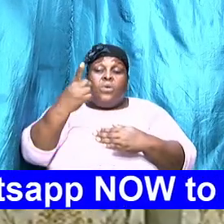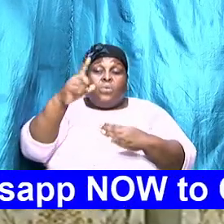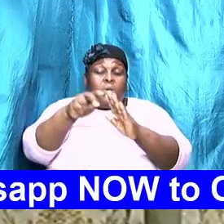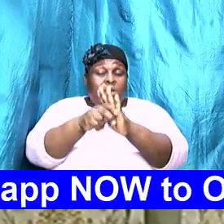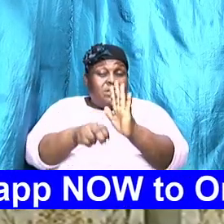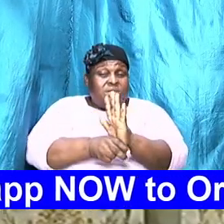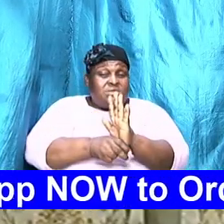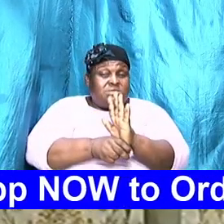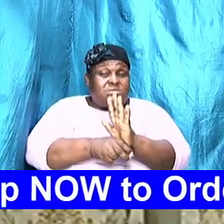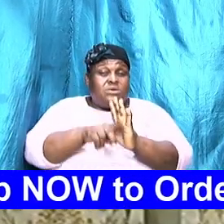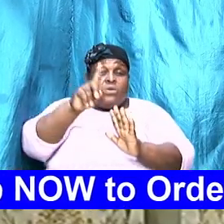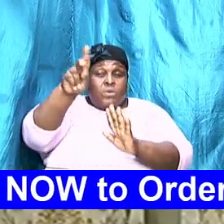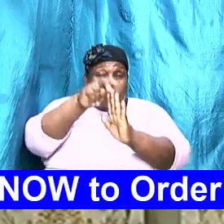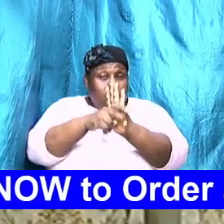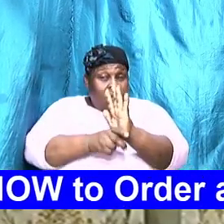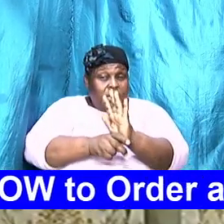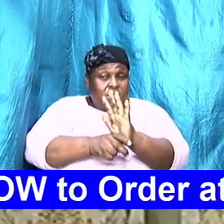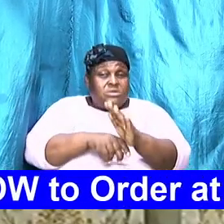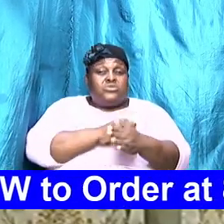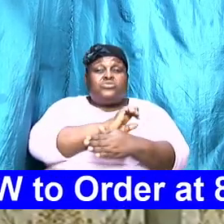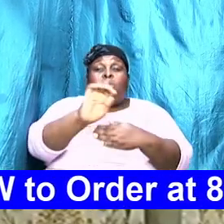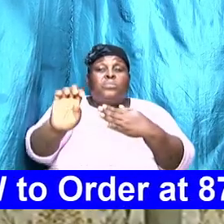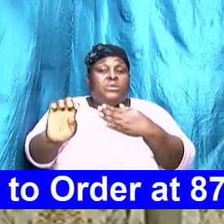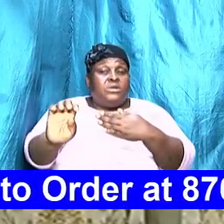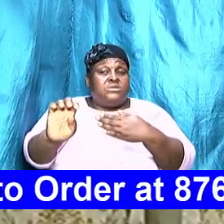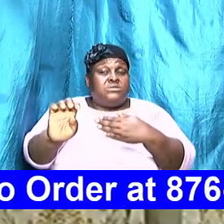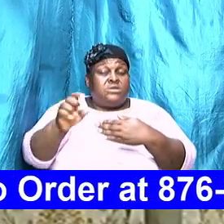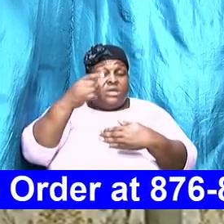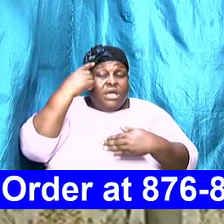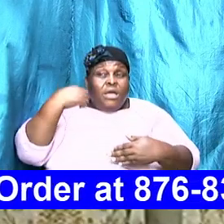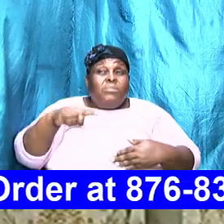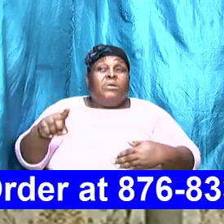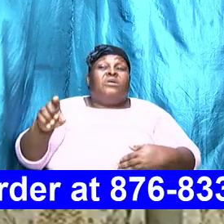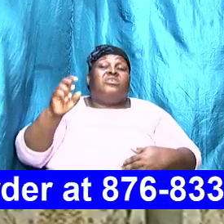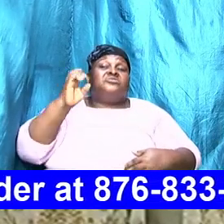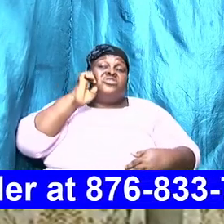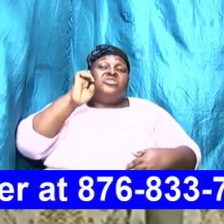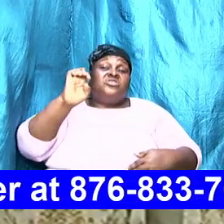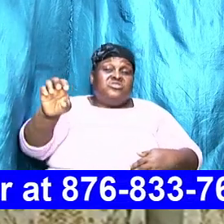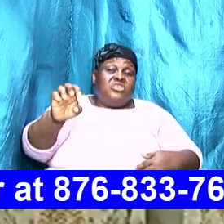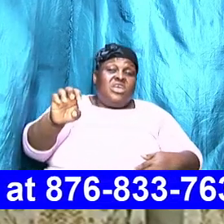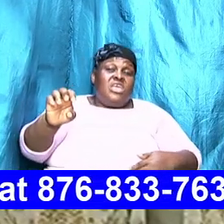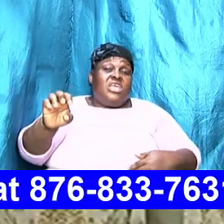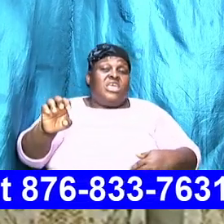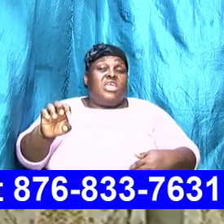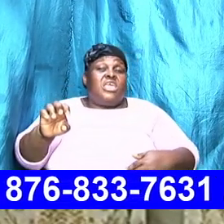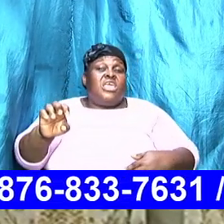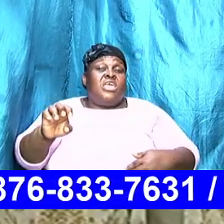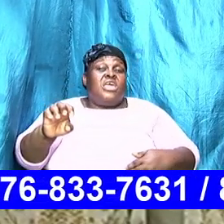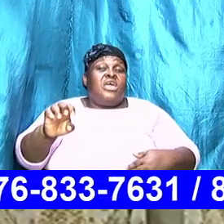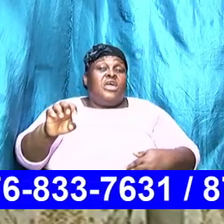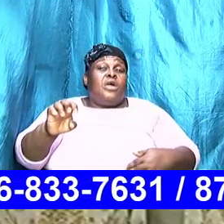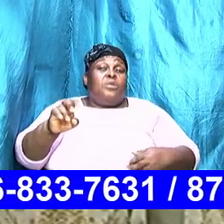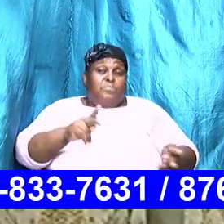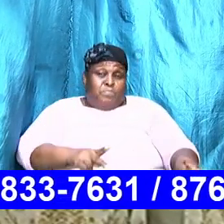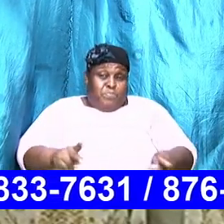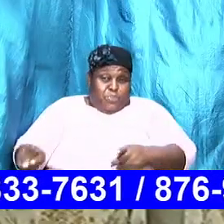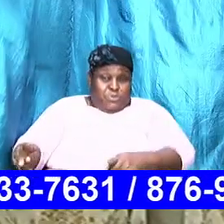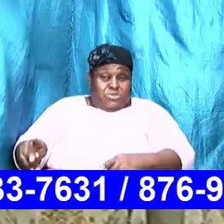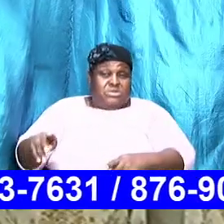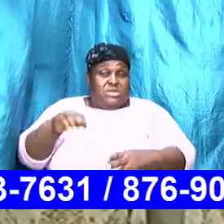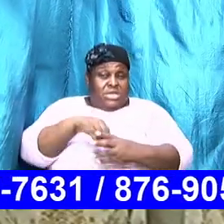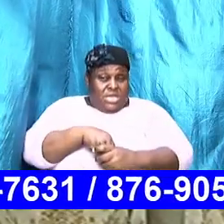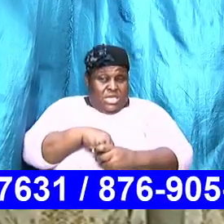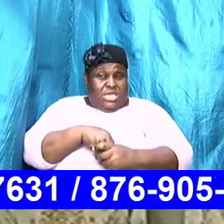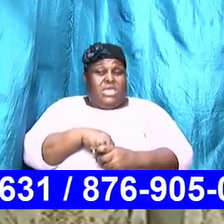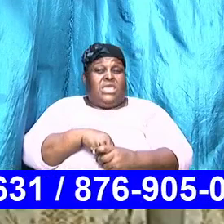and then the oneness is complete because she sets in to make up for that lack that was